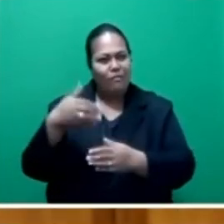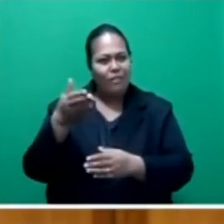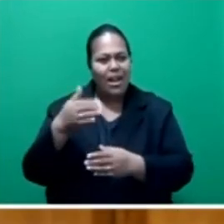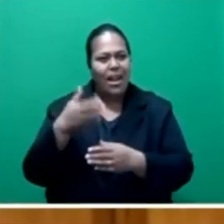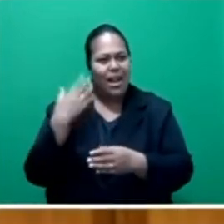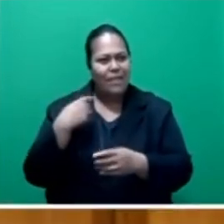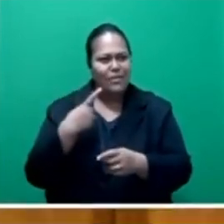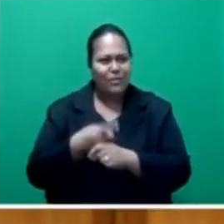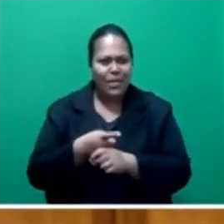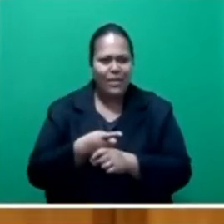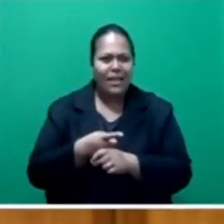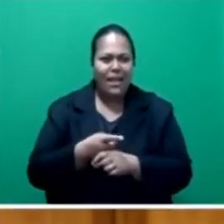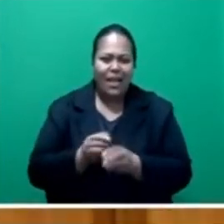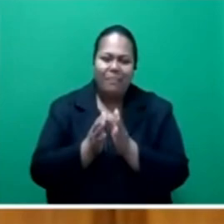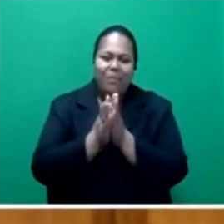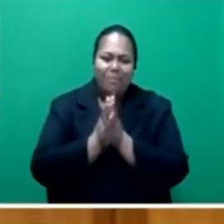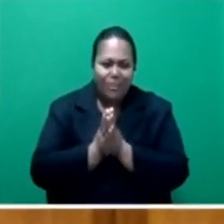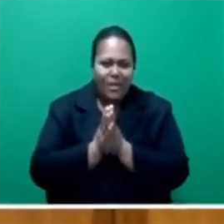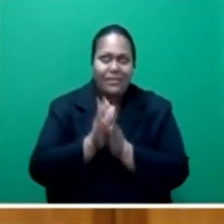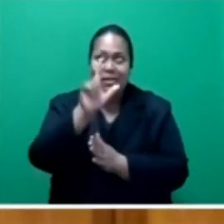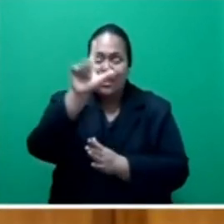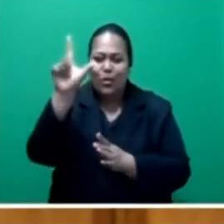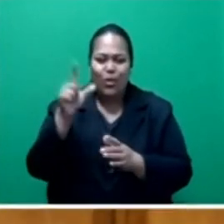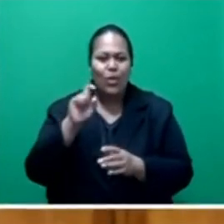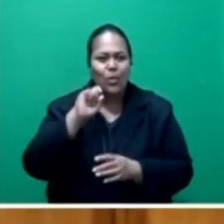continue to bless us all. Thank you, honorable speaker.